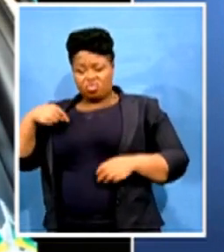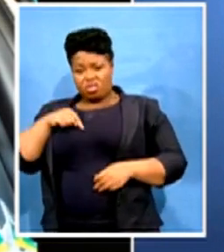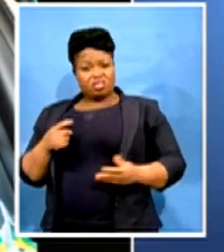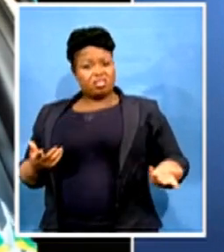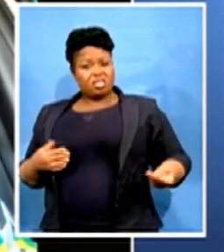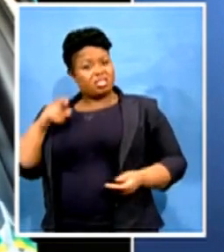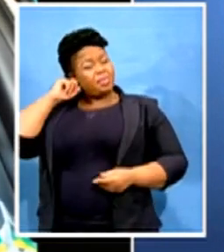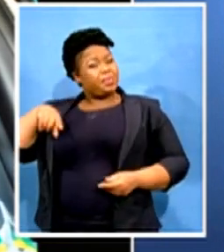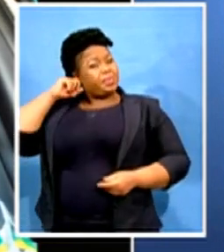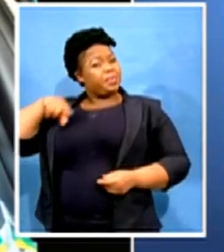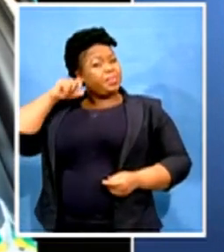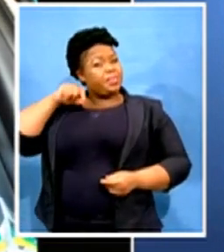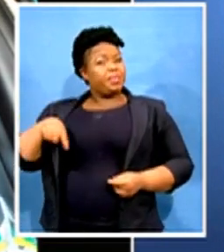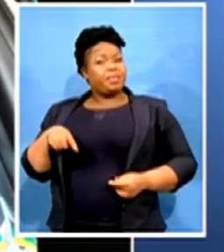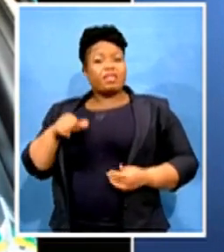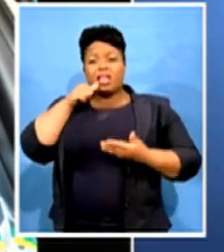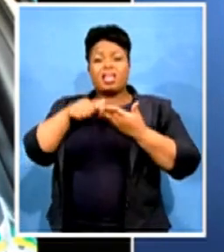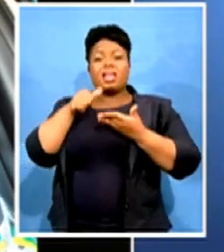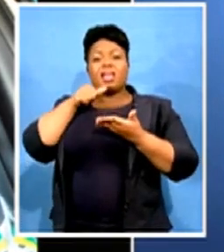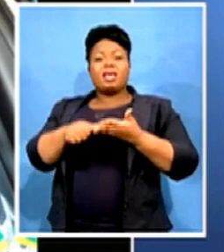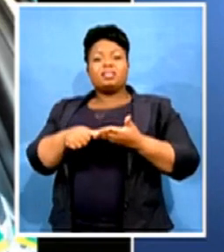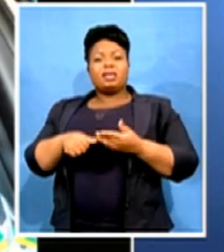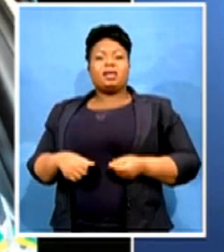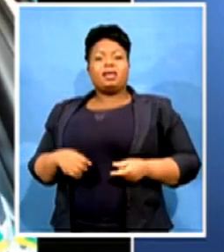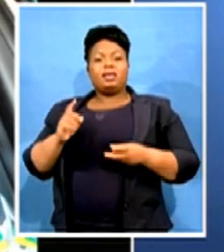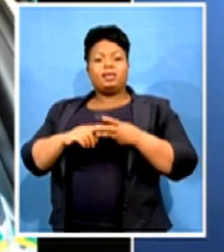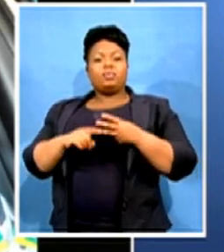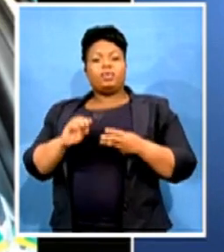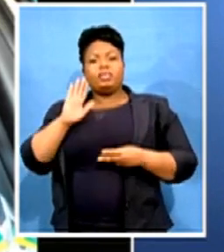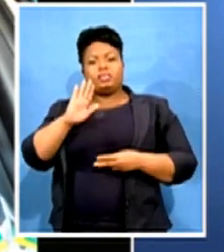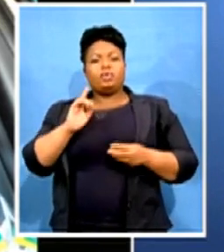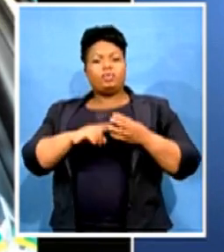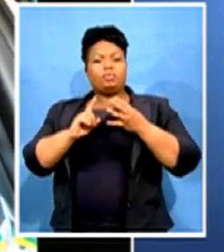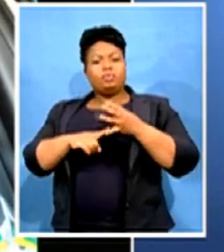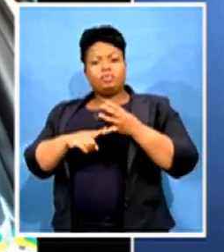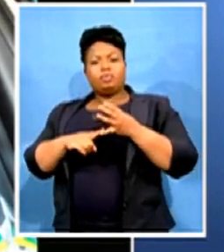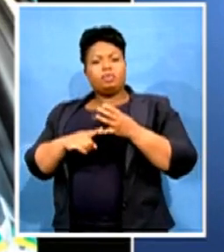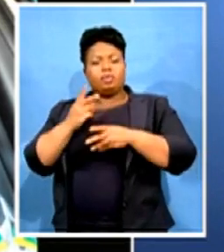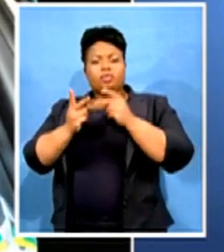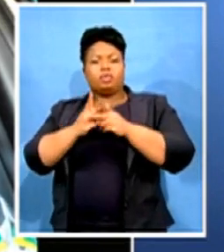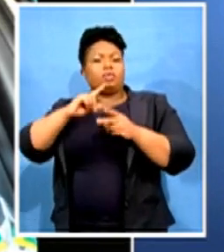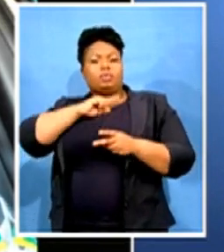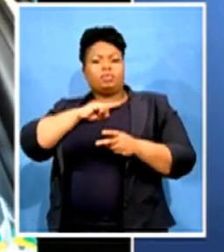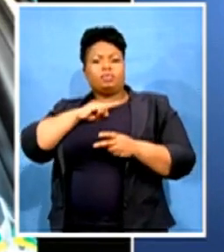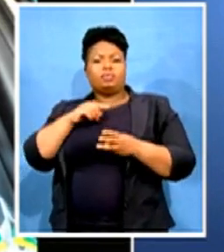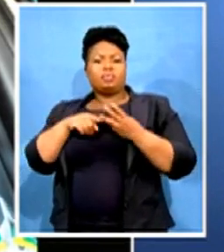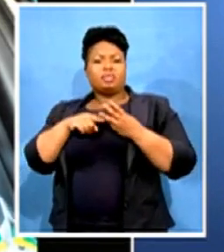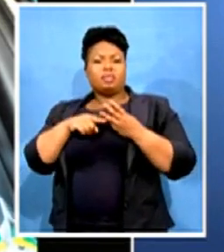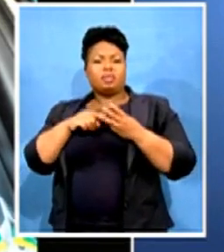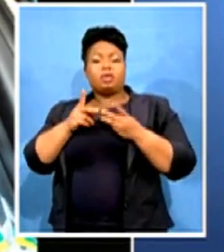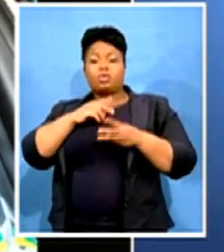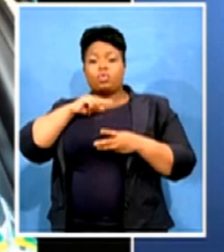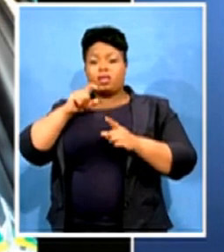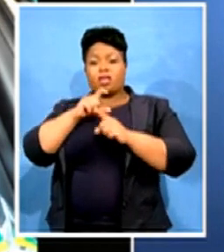and calls that we wanted just to engage because it is not the culture of the movement that will come to the media